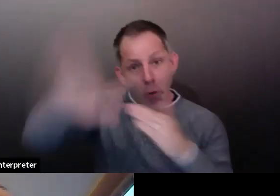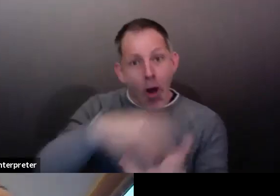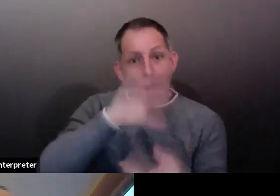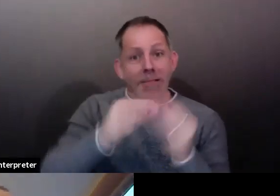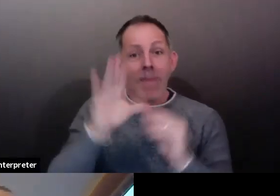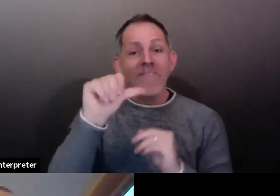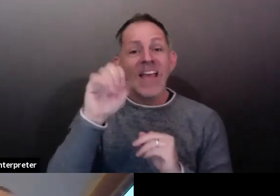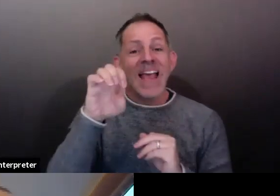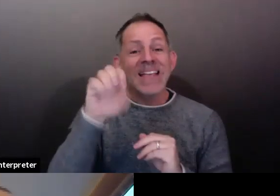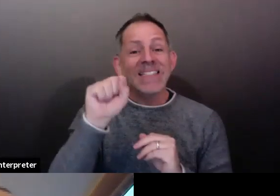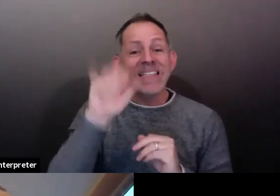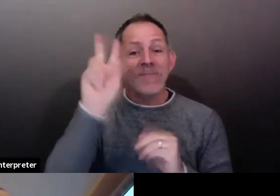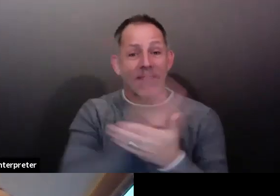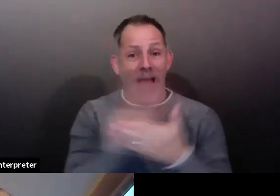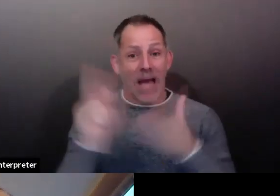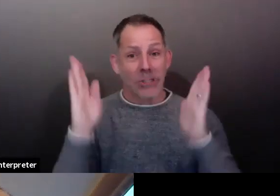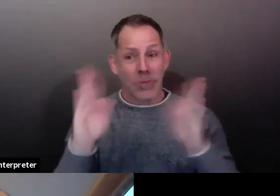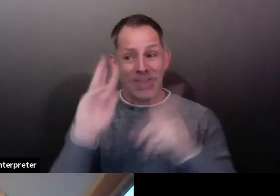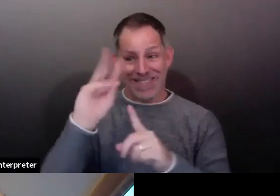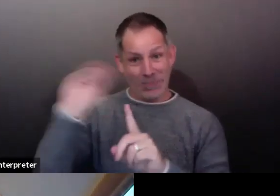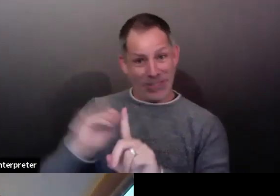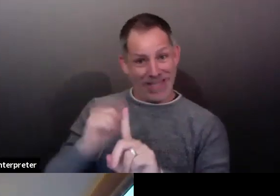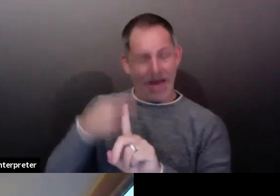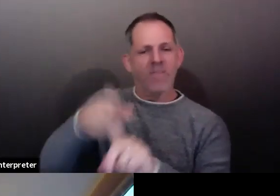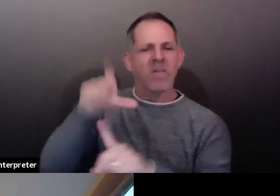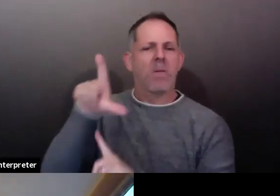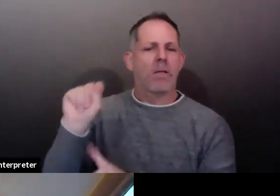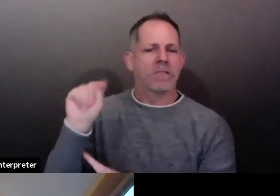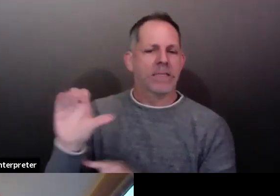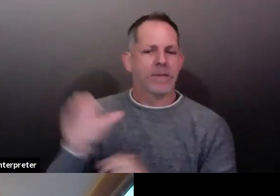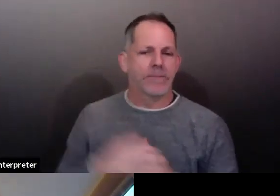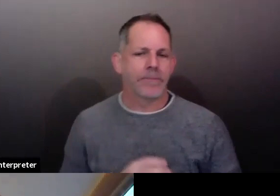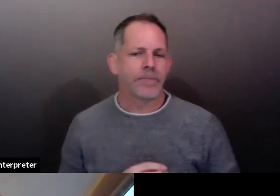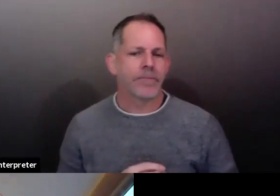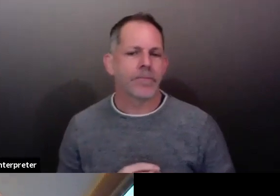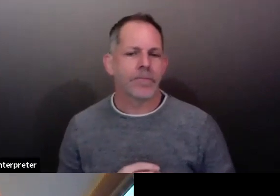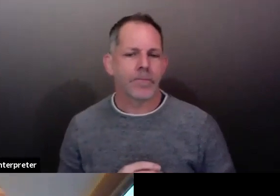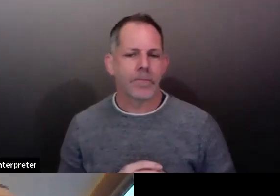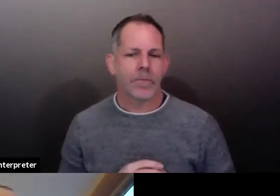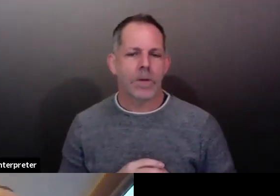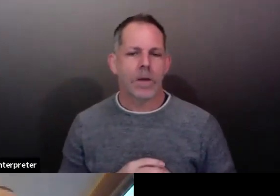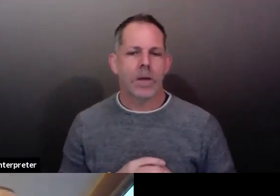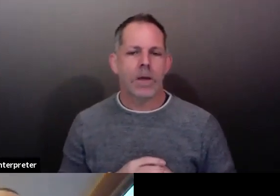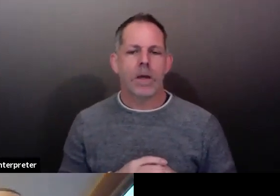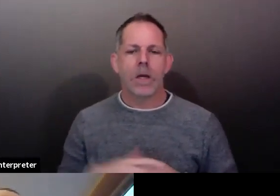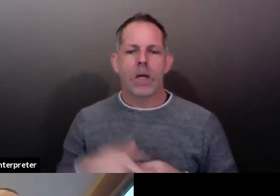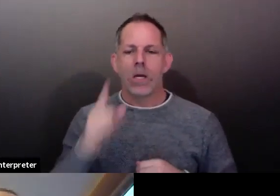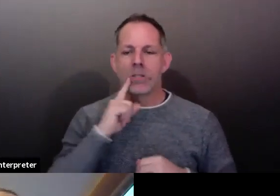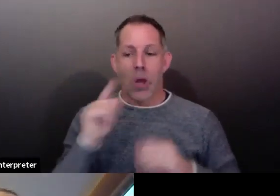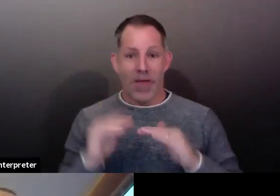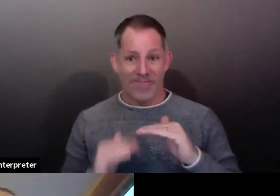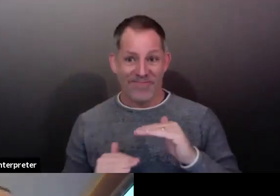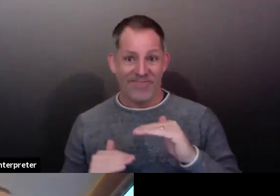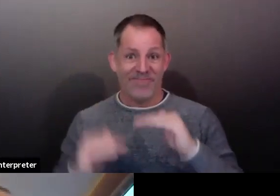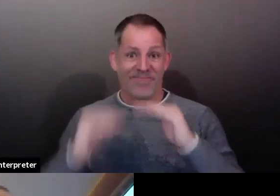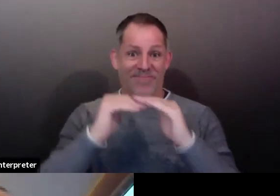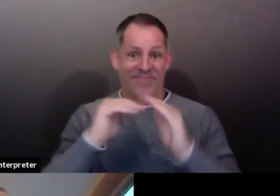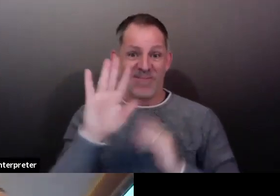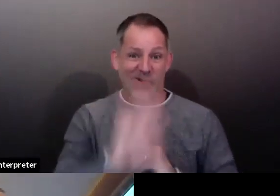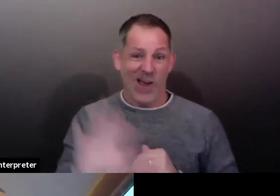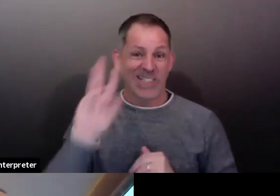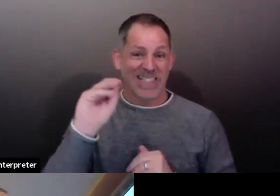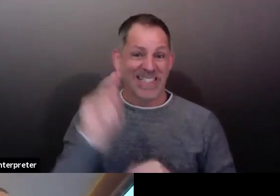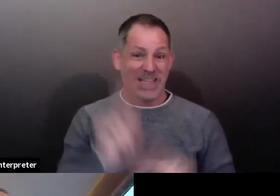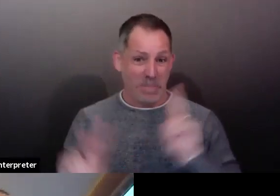from single digits up to 60 over the past month in the rolling two-week period.